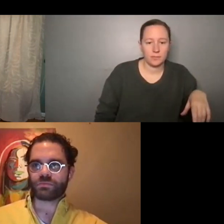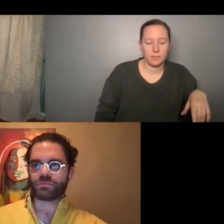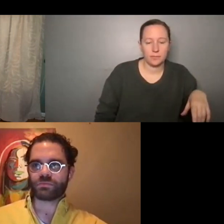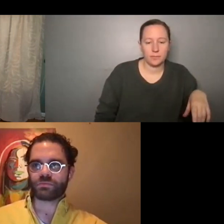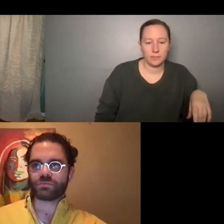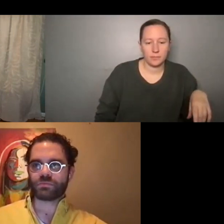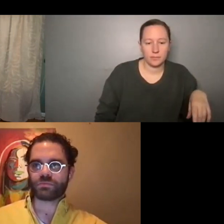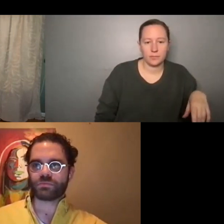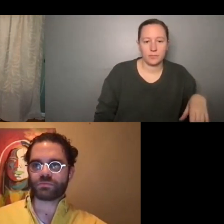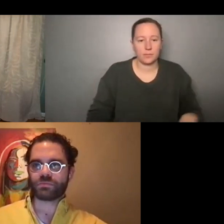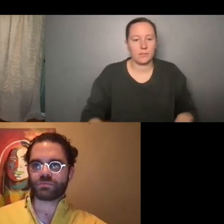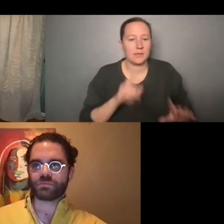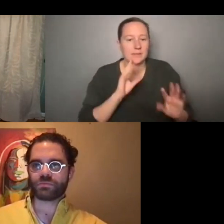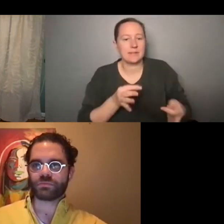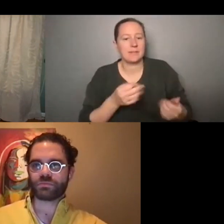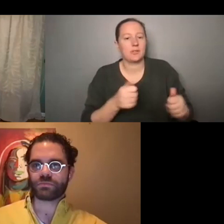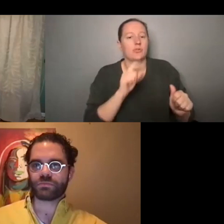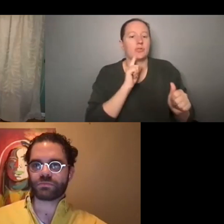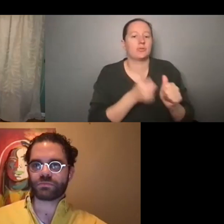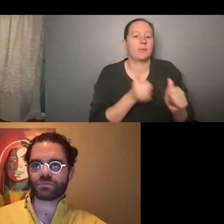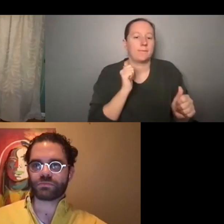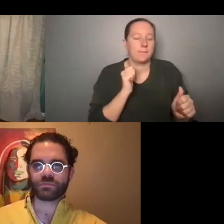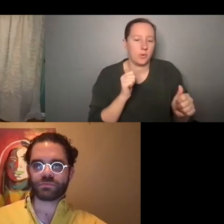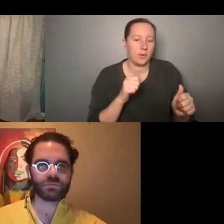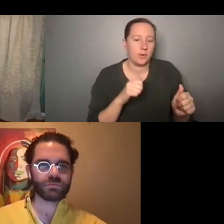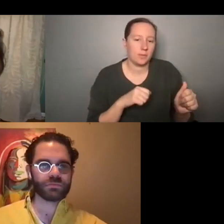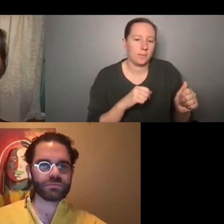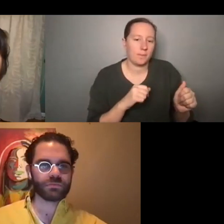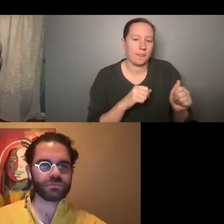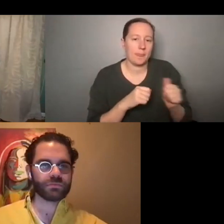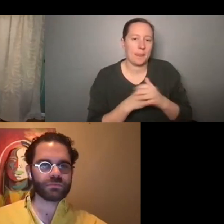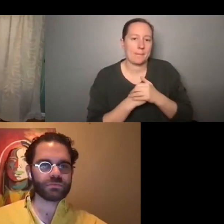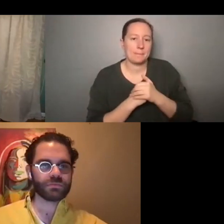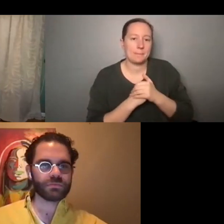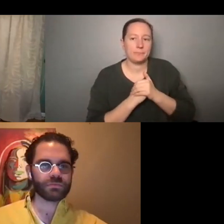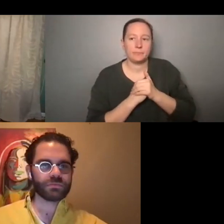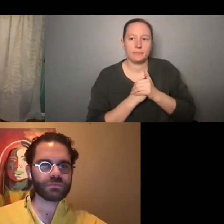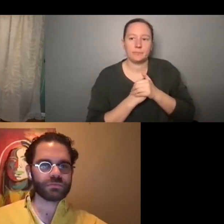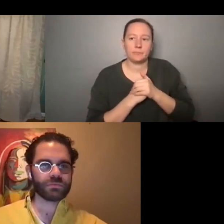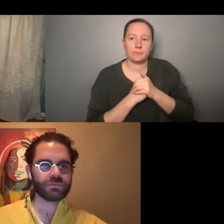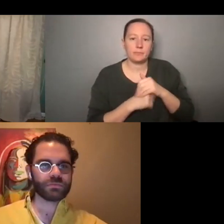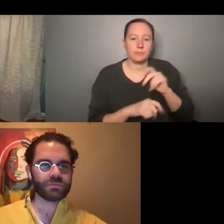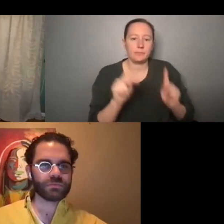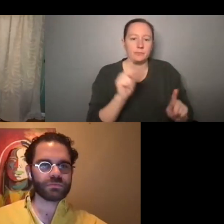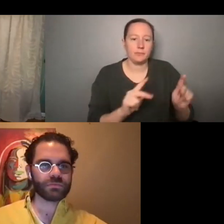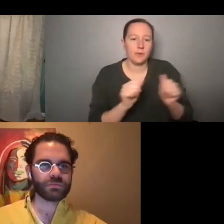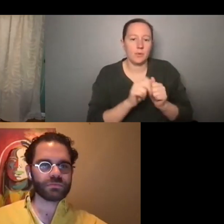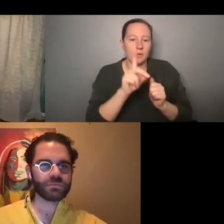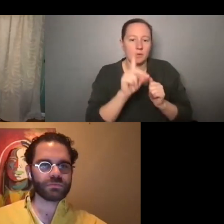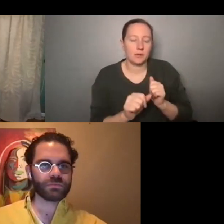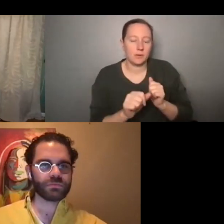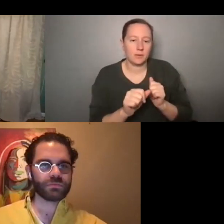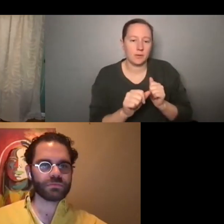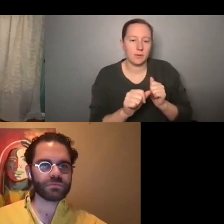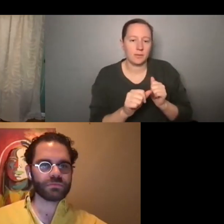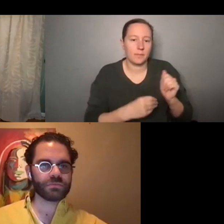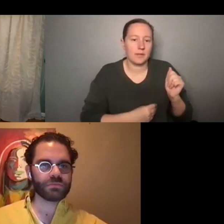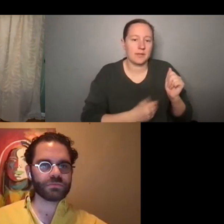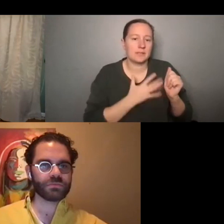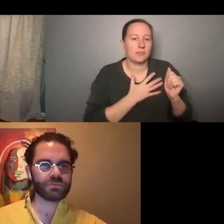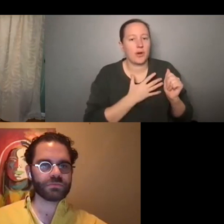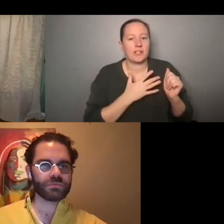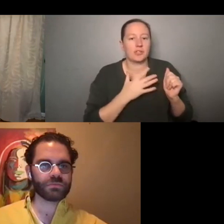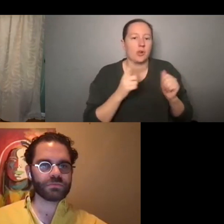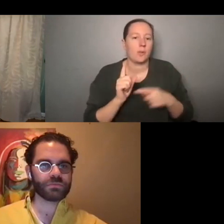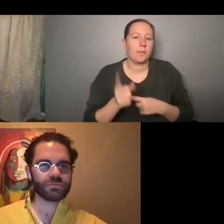I definitely try to avoid like, uh, where people with disabilities are used for like inspirational moments